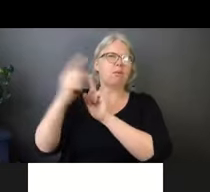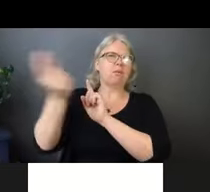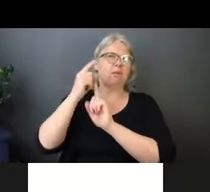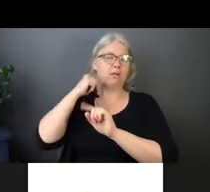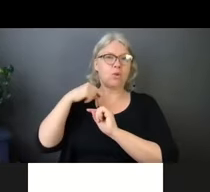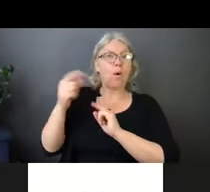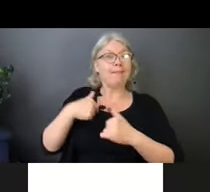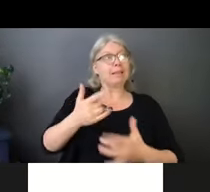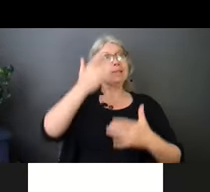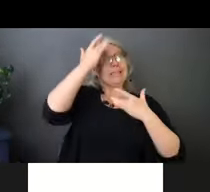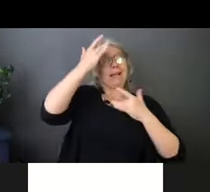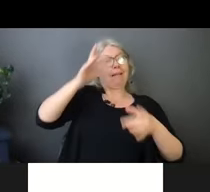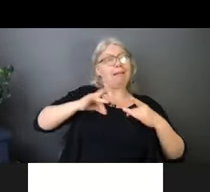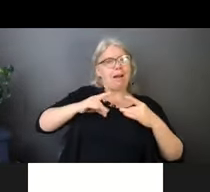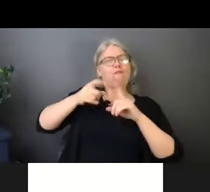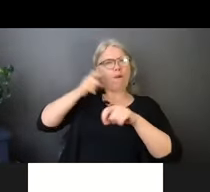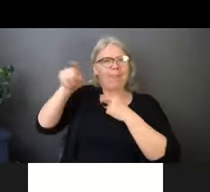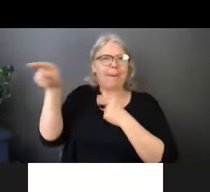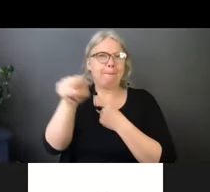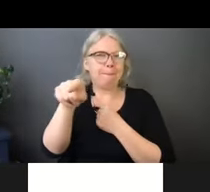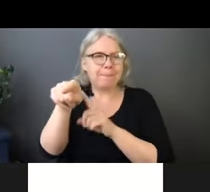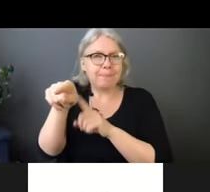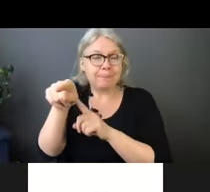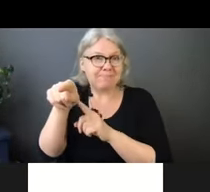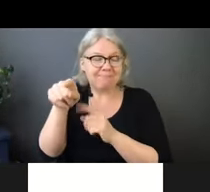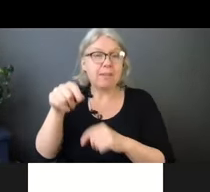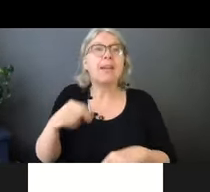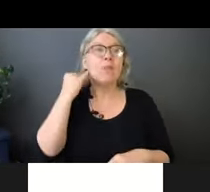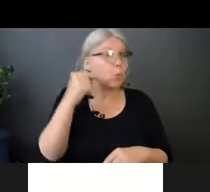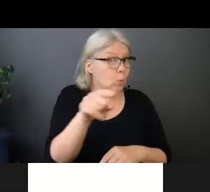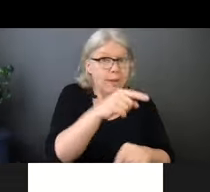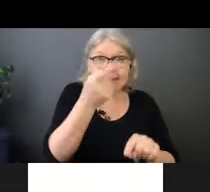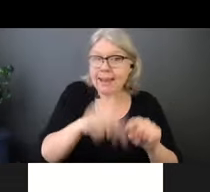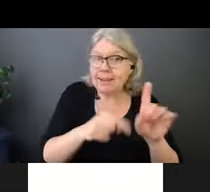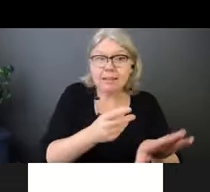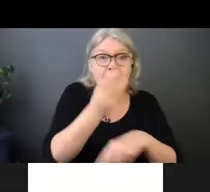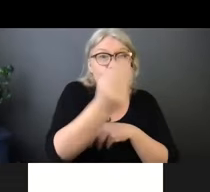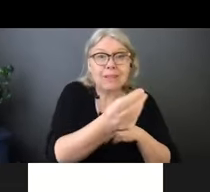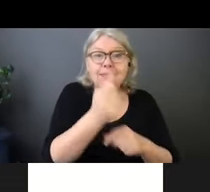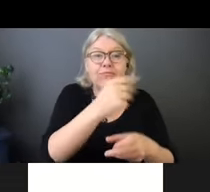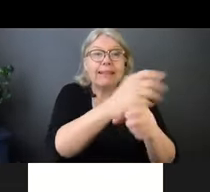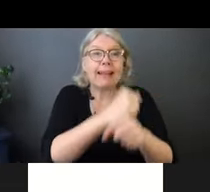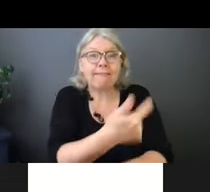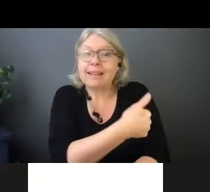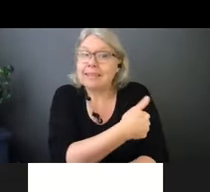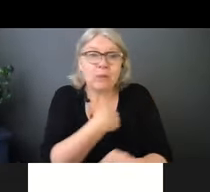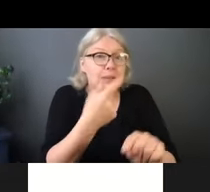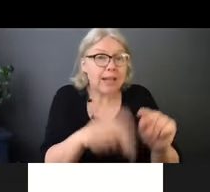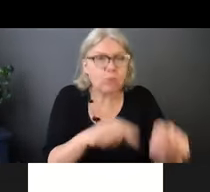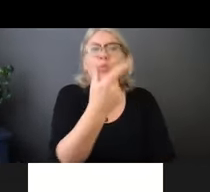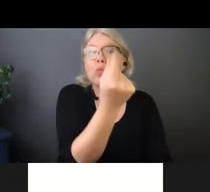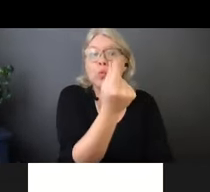And if you can't go outside to get the vaccine, you can call your local health integrated network.